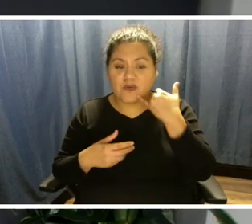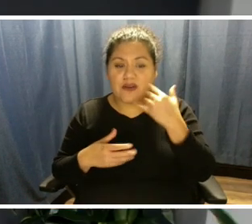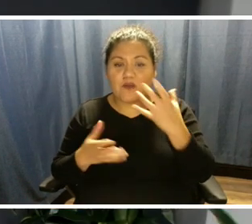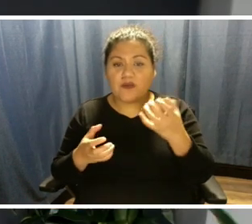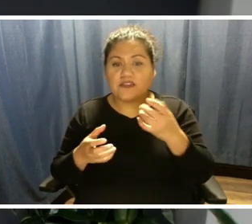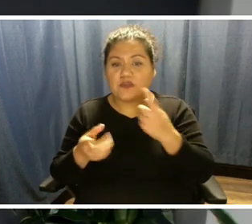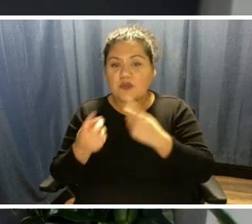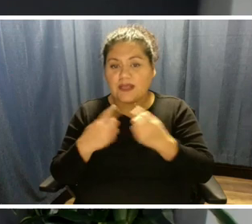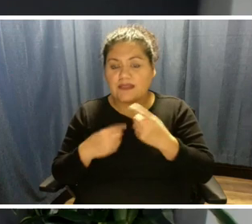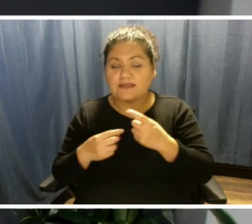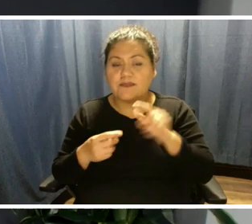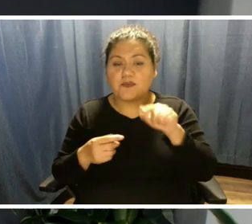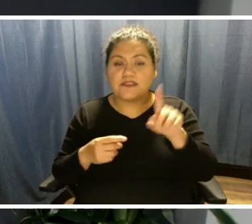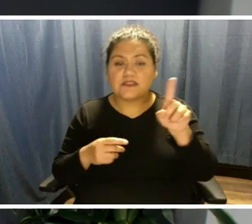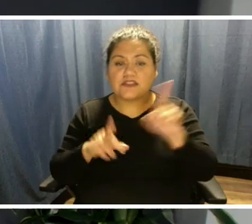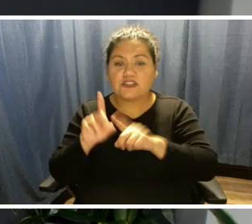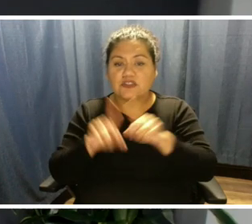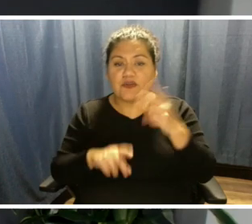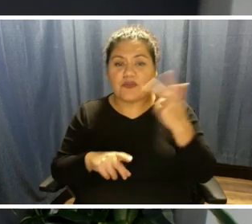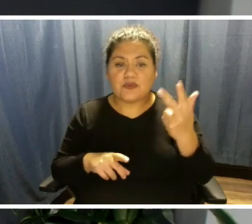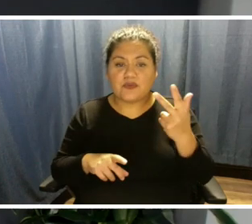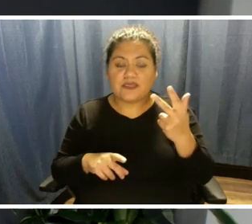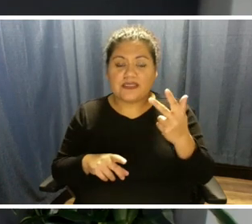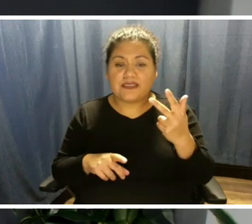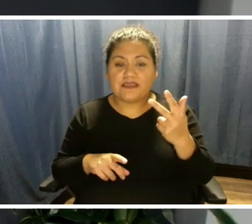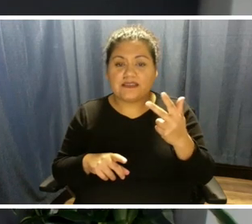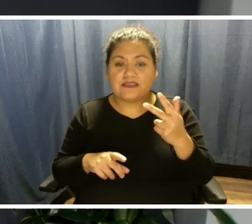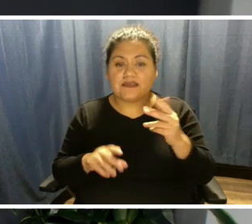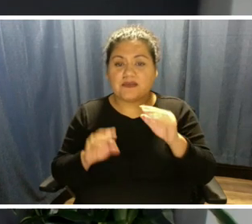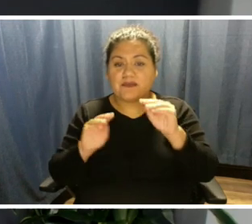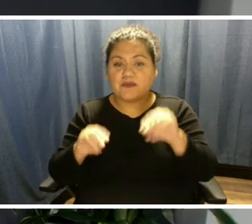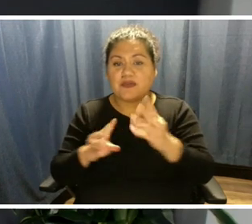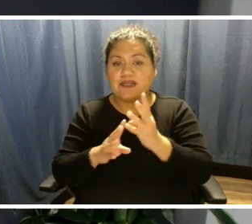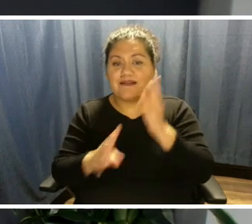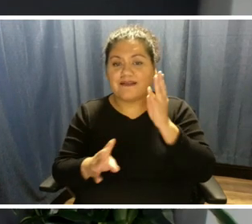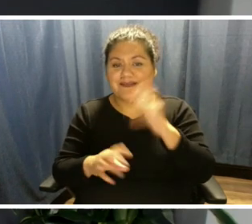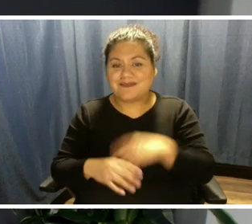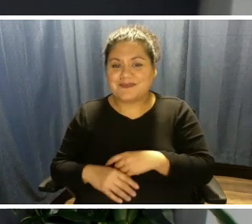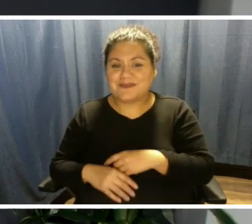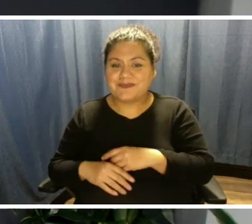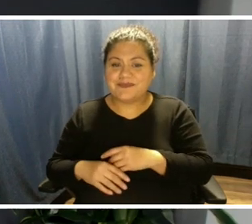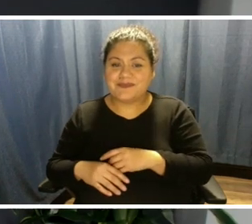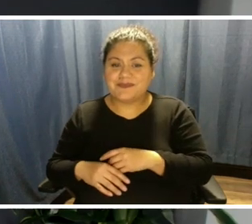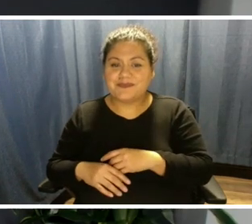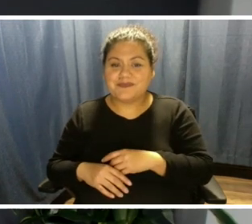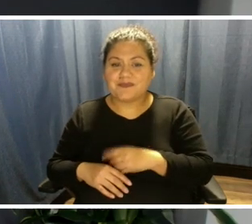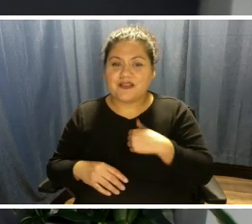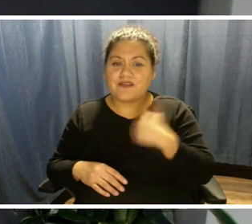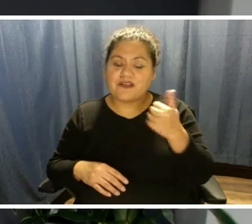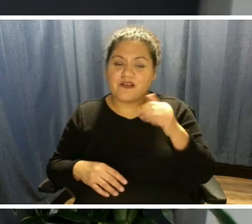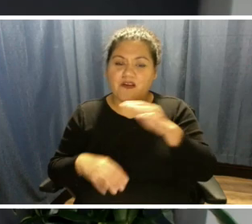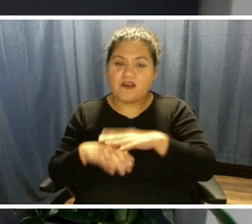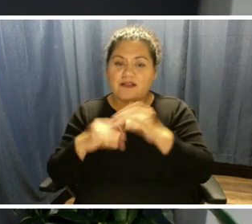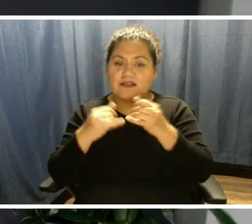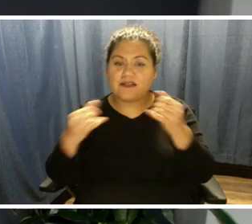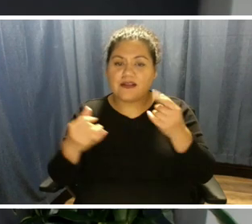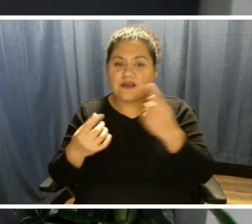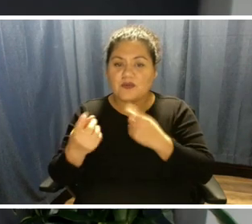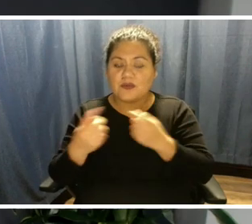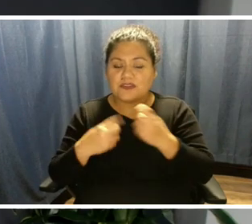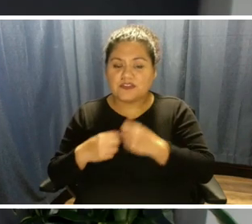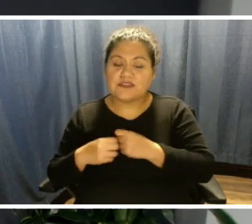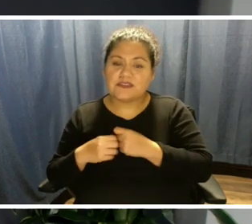question, please press star three to be placed in queue. We have another online question. I,